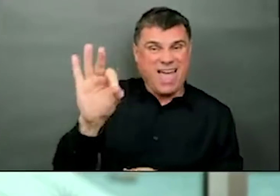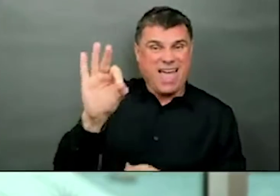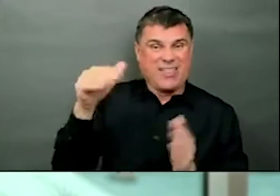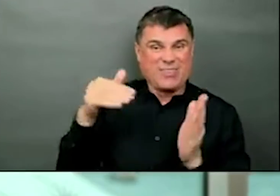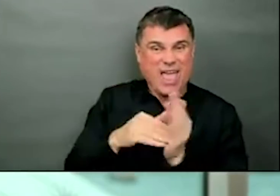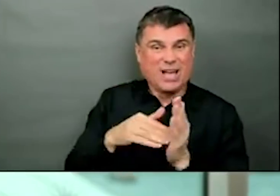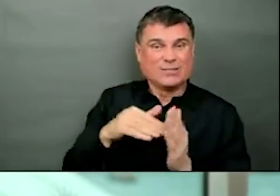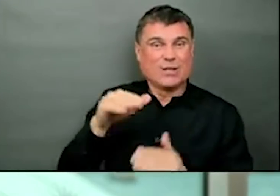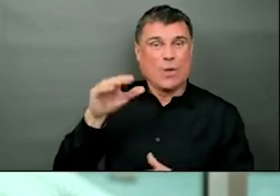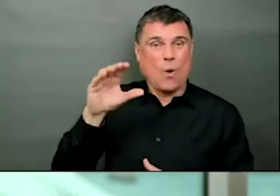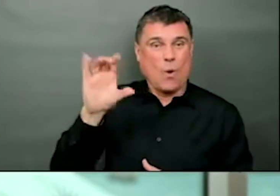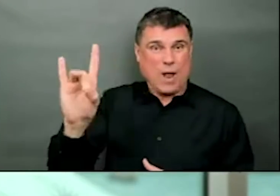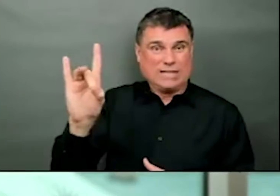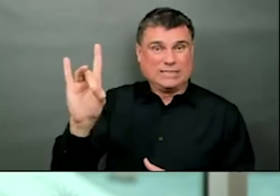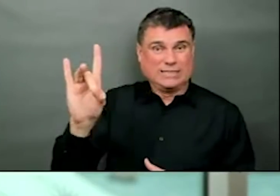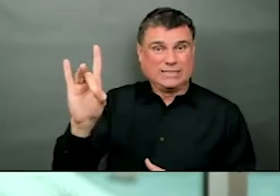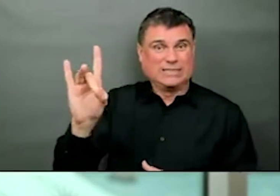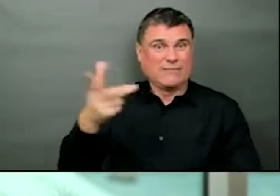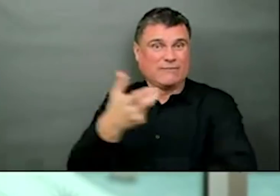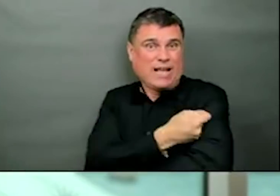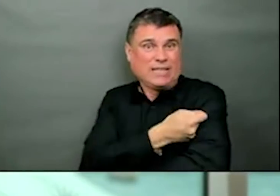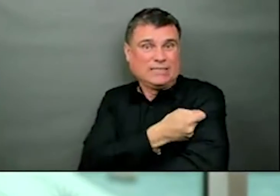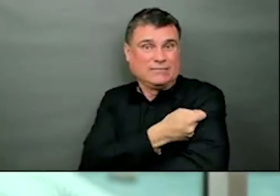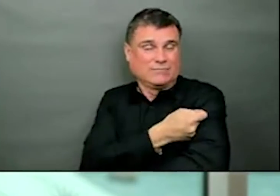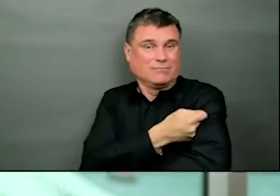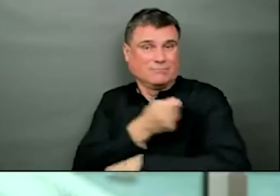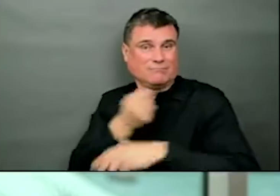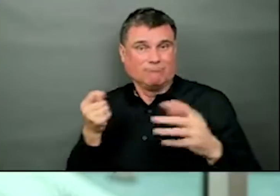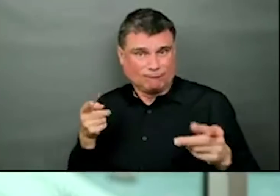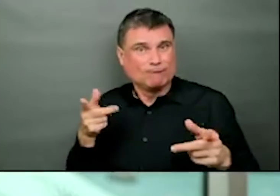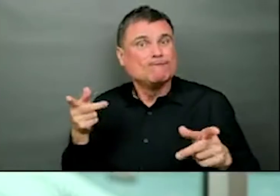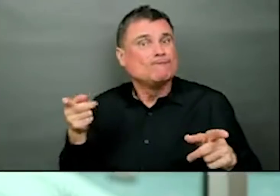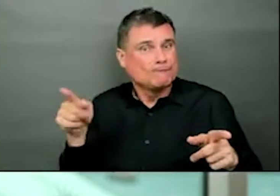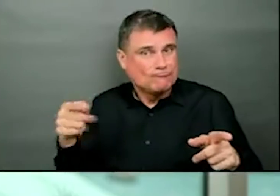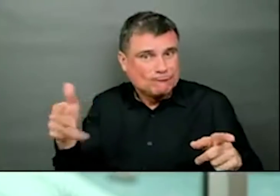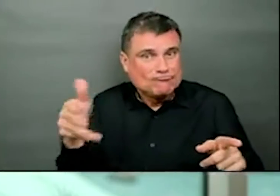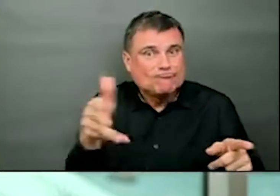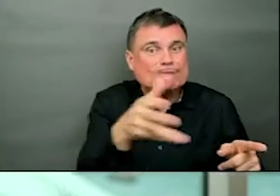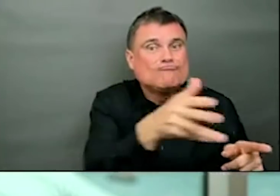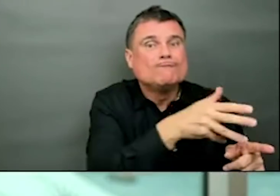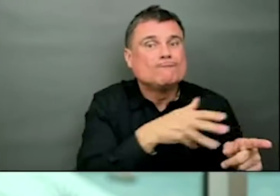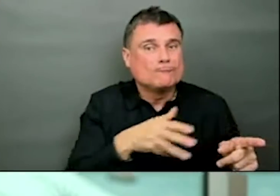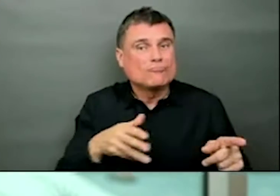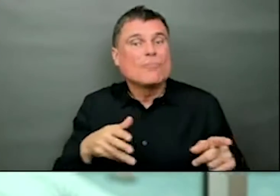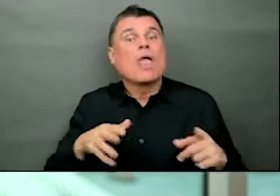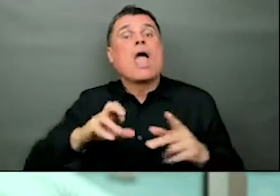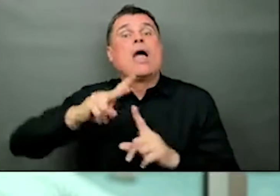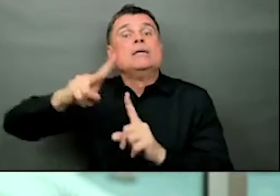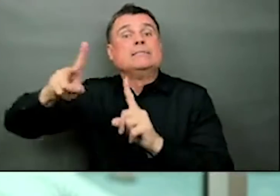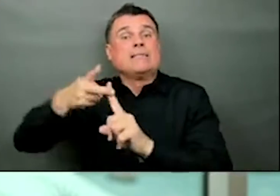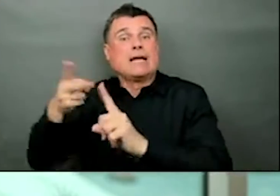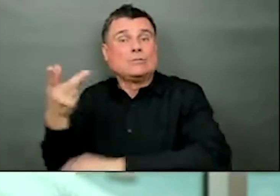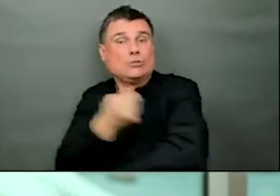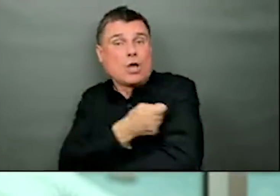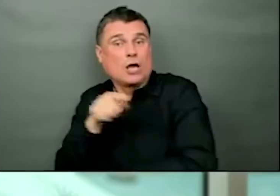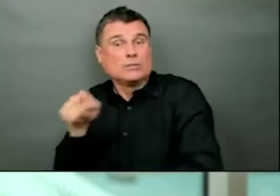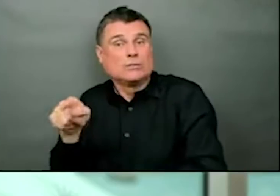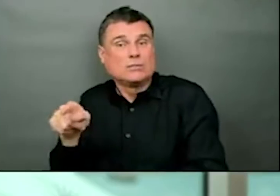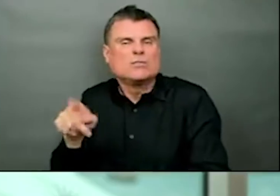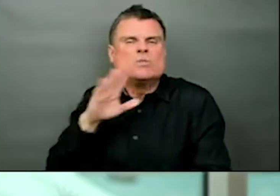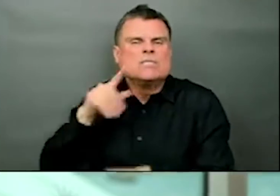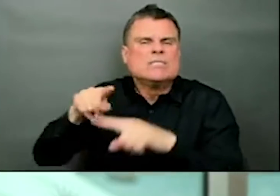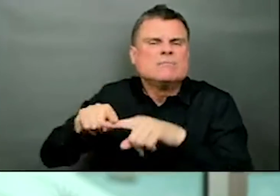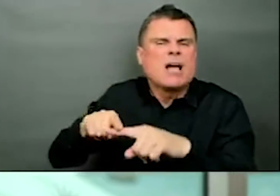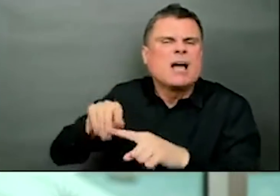immunizations, the majority of which are second doses, reflecting where we stand right now in terms of supply.